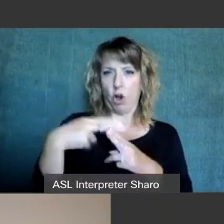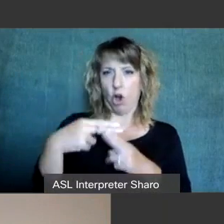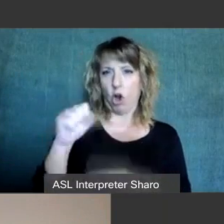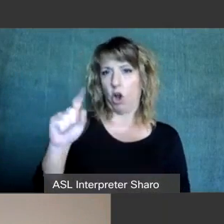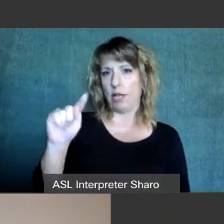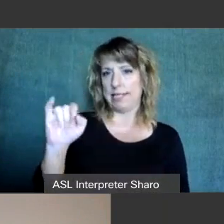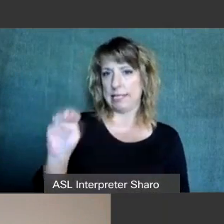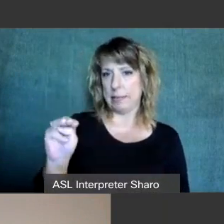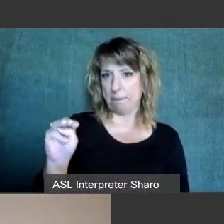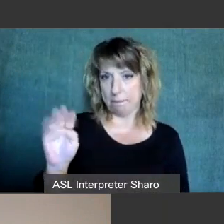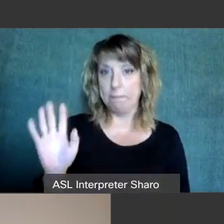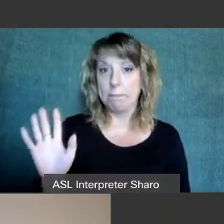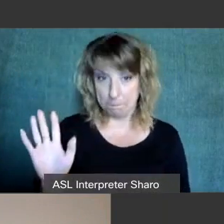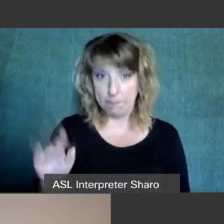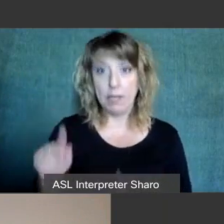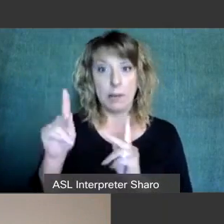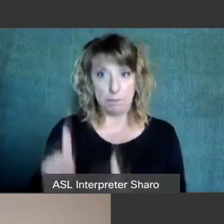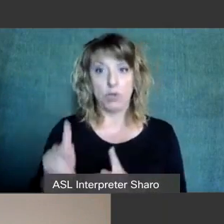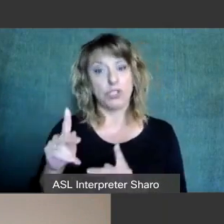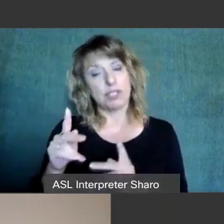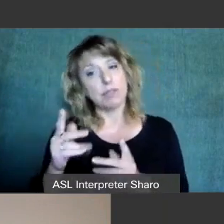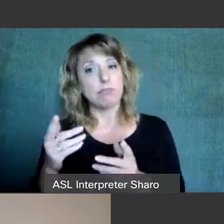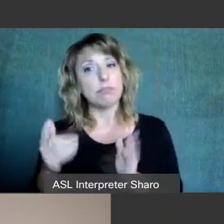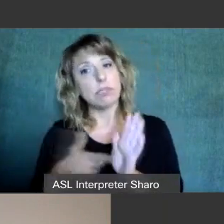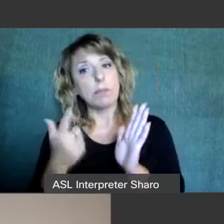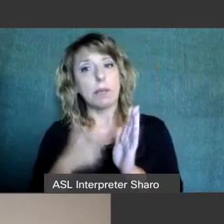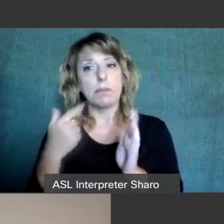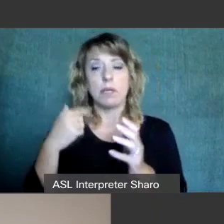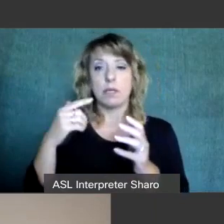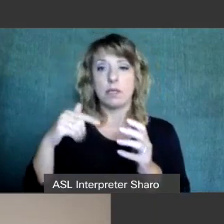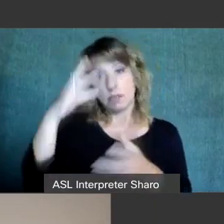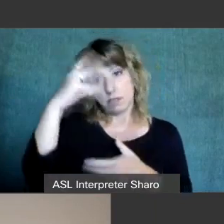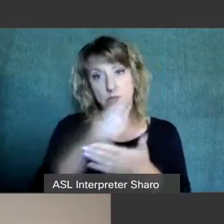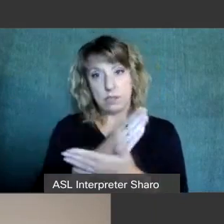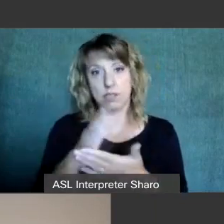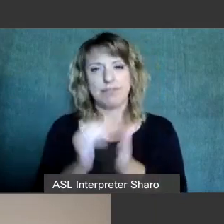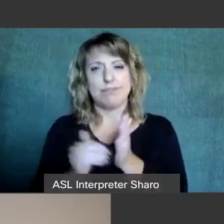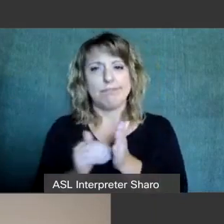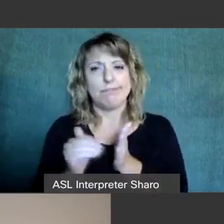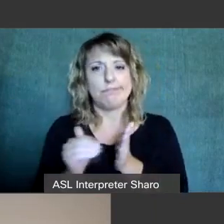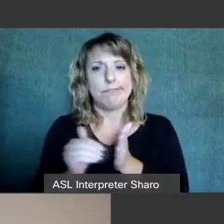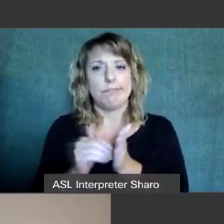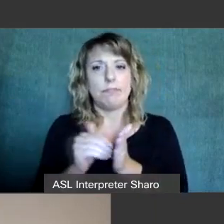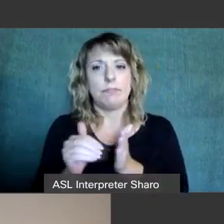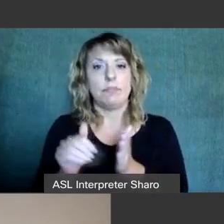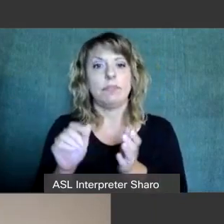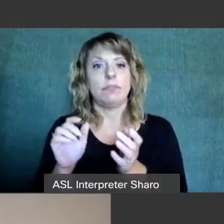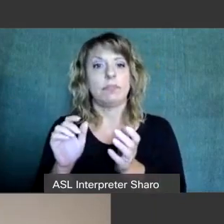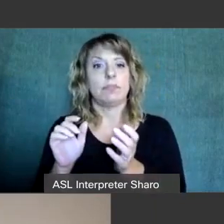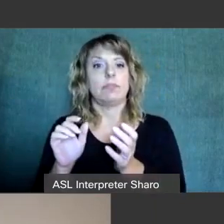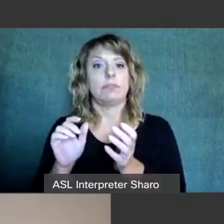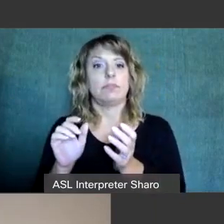where persons on the spectrum oftentimes will do a repetitive action in order to